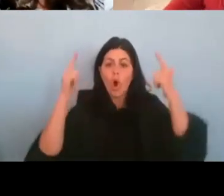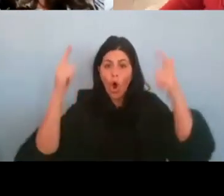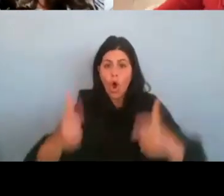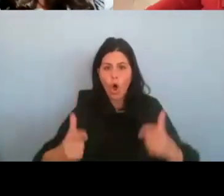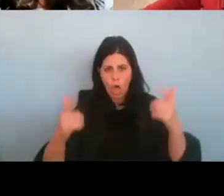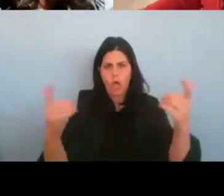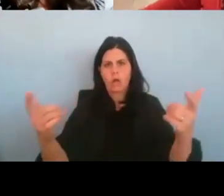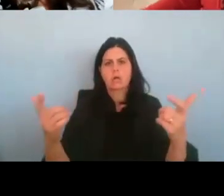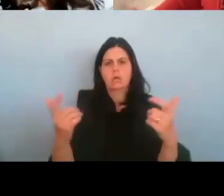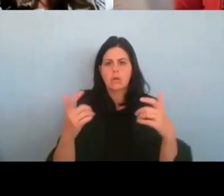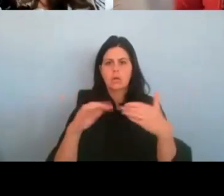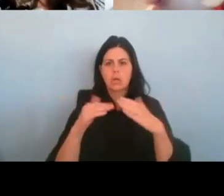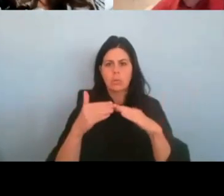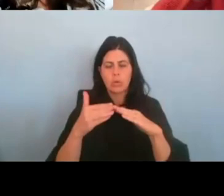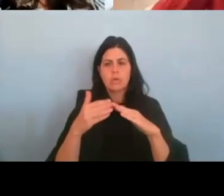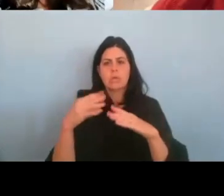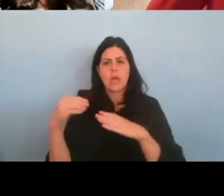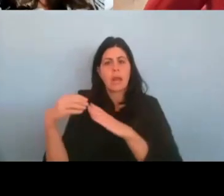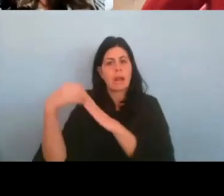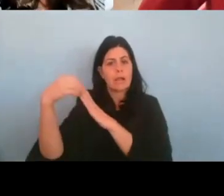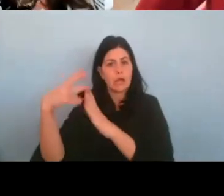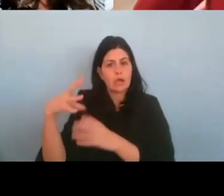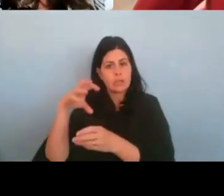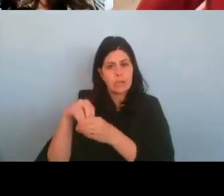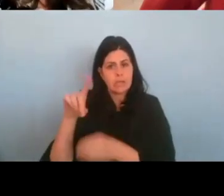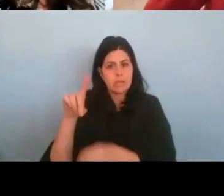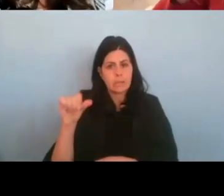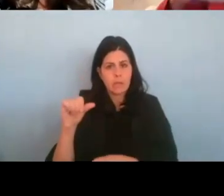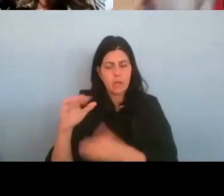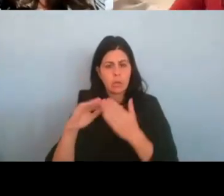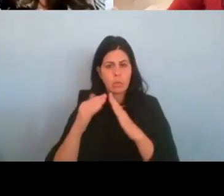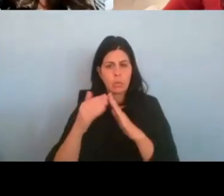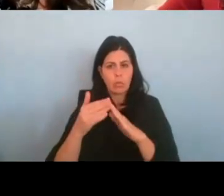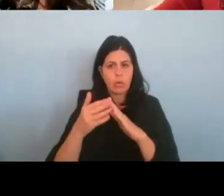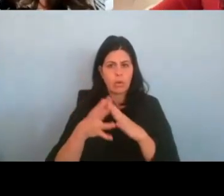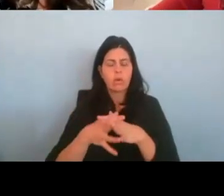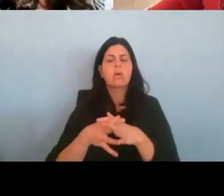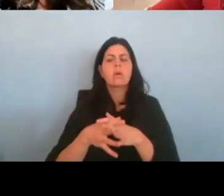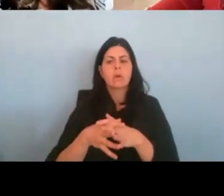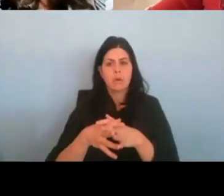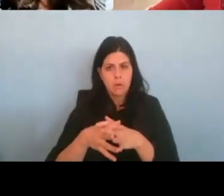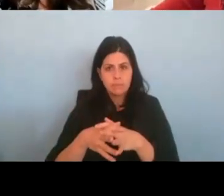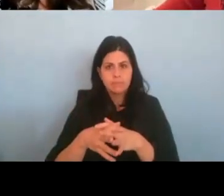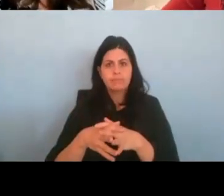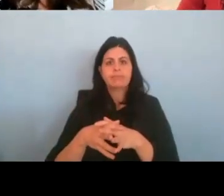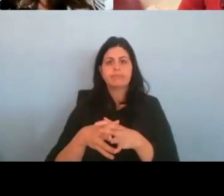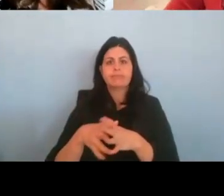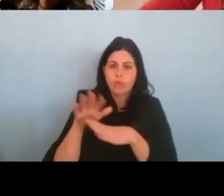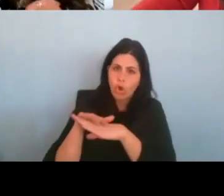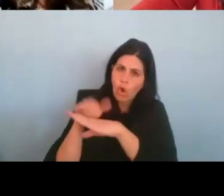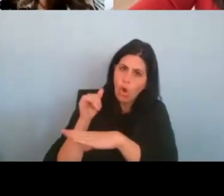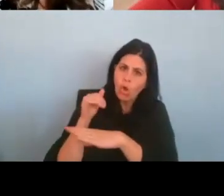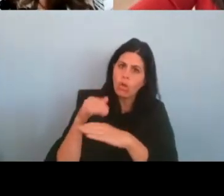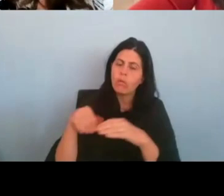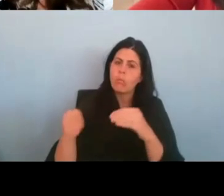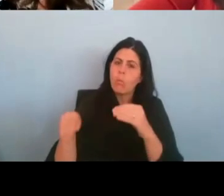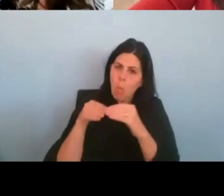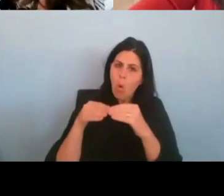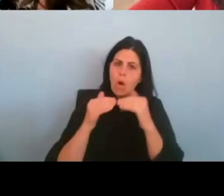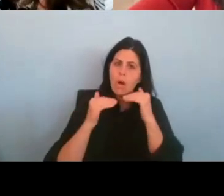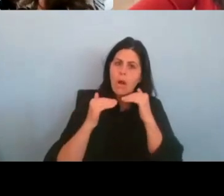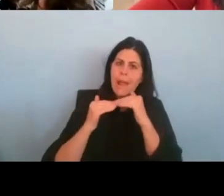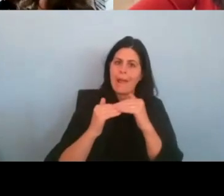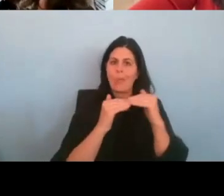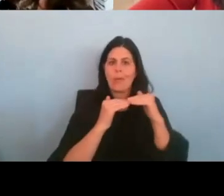um, leaders in the disability community to, um, that we need a stronger call for equity, especially for